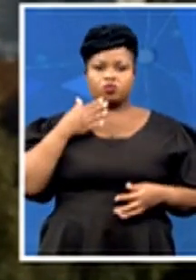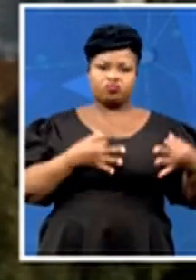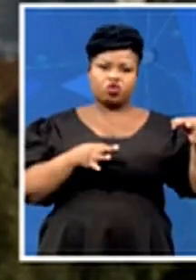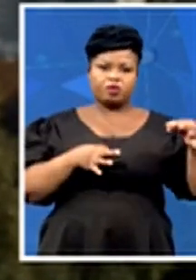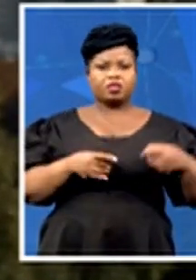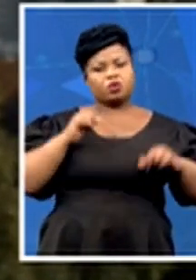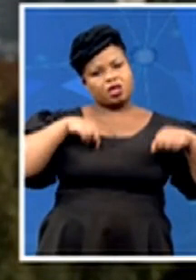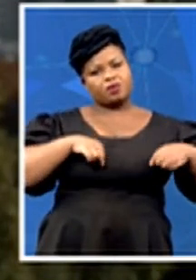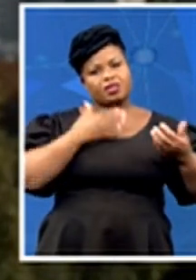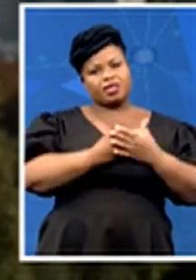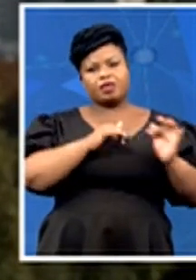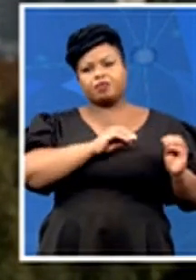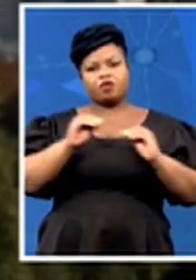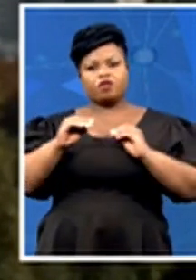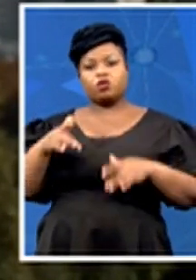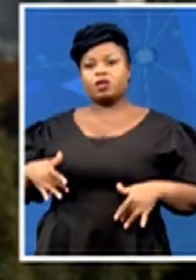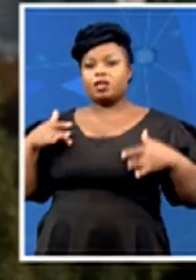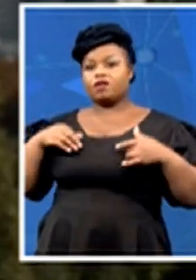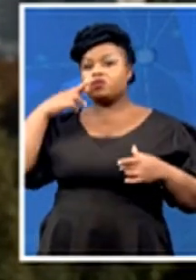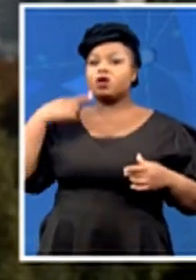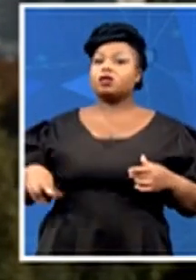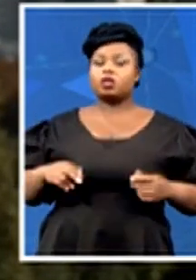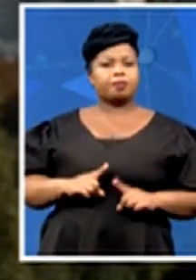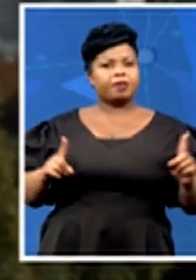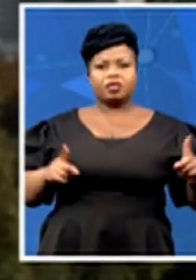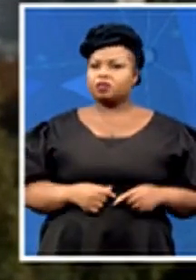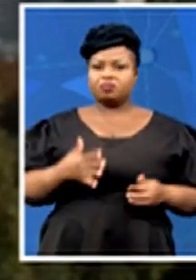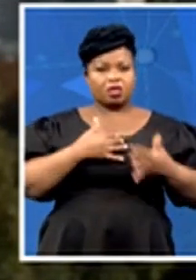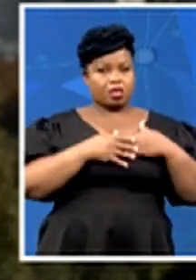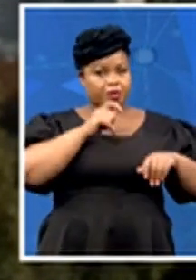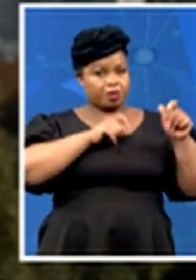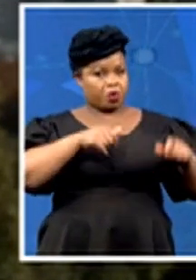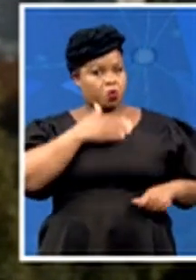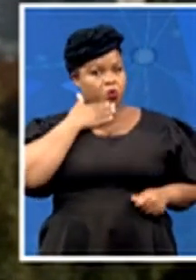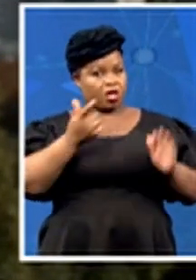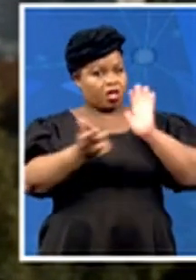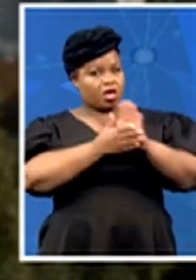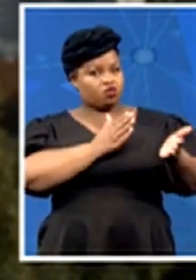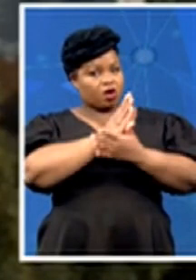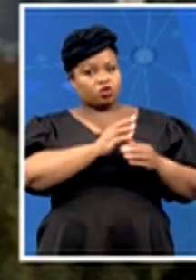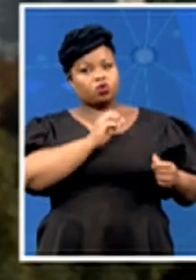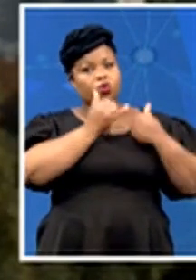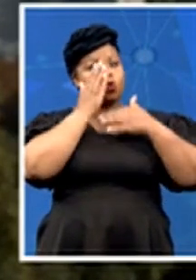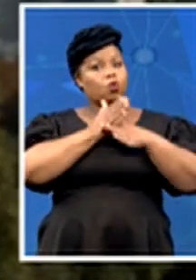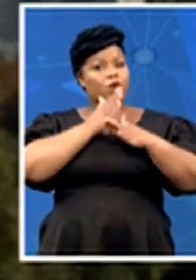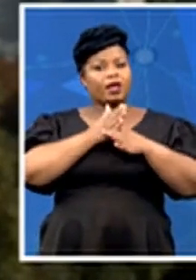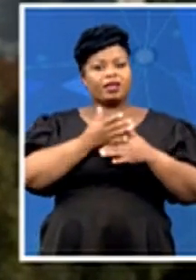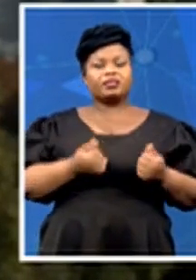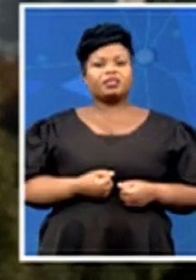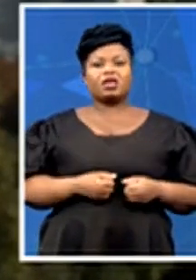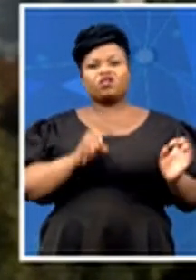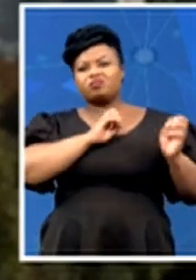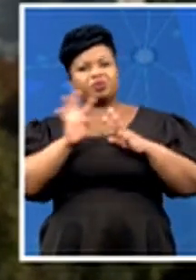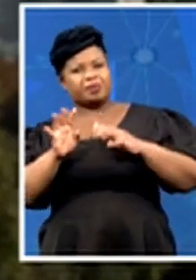russia is not doing is taking anyone that has no legal right to work in the country such as refugees russia traditionally does not